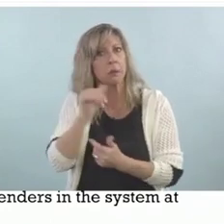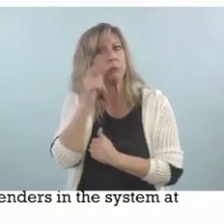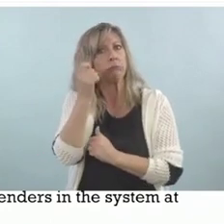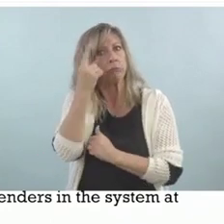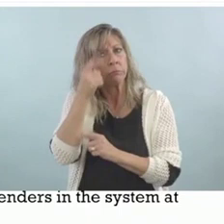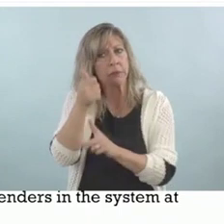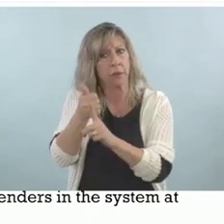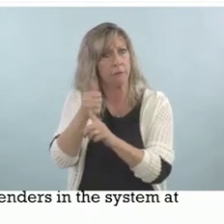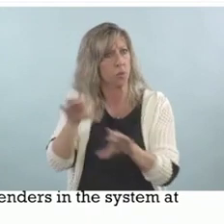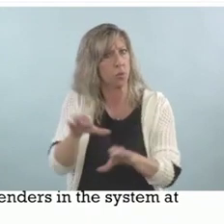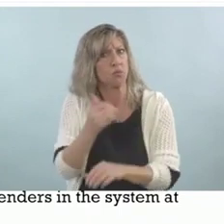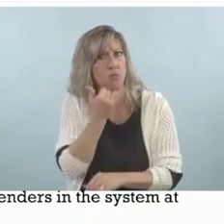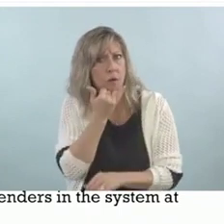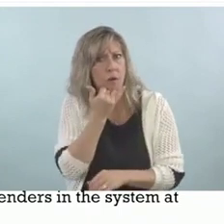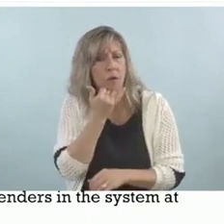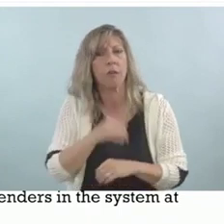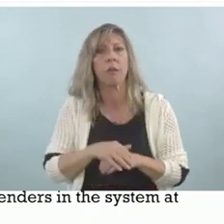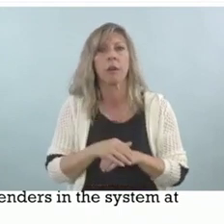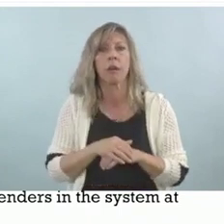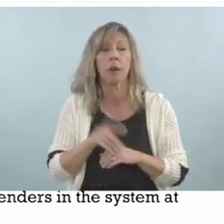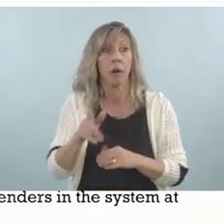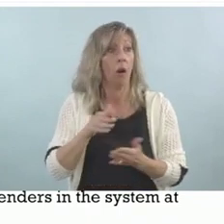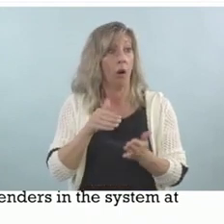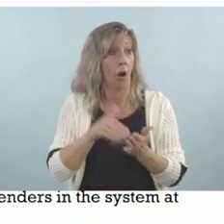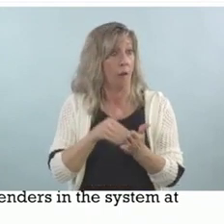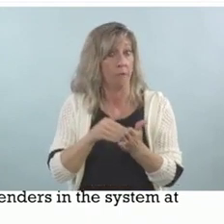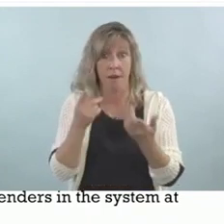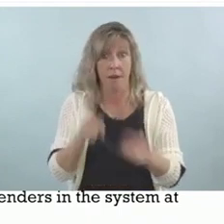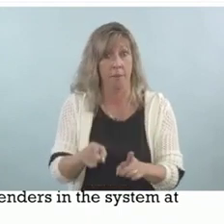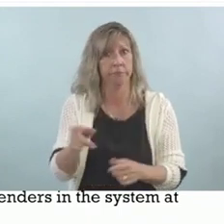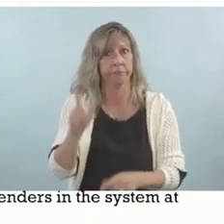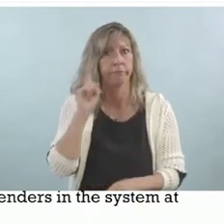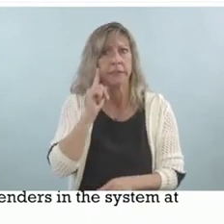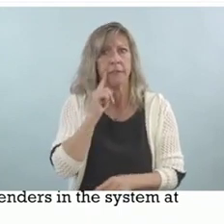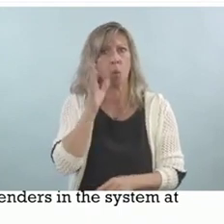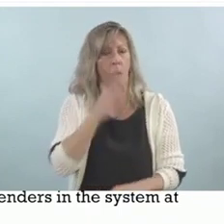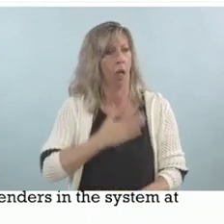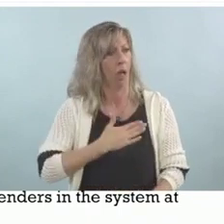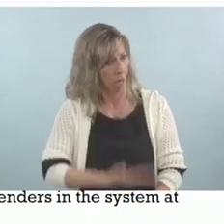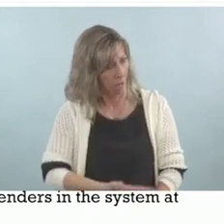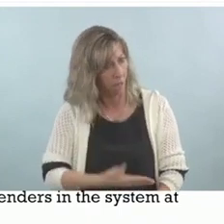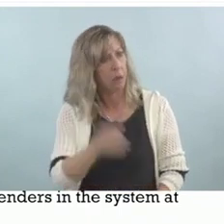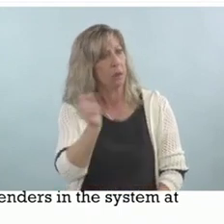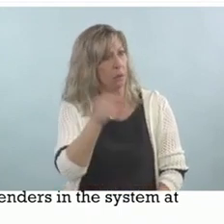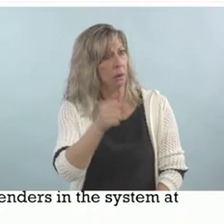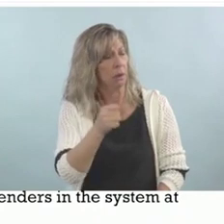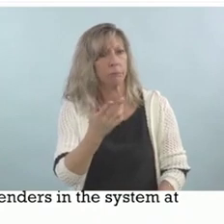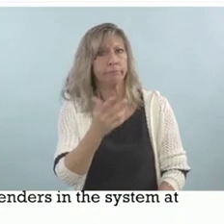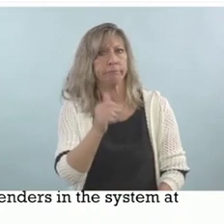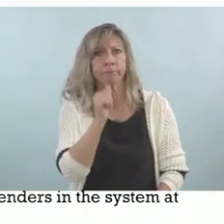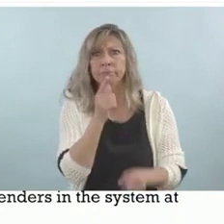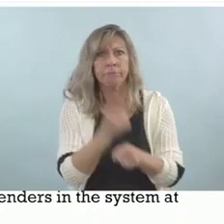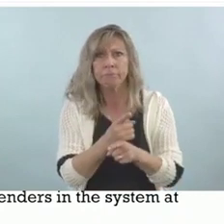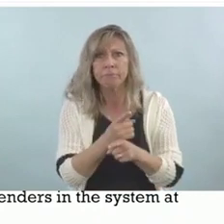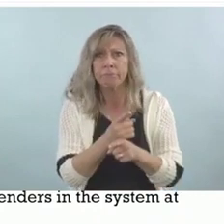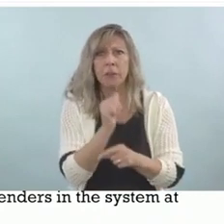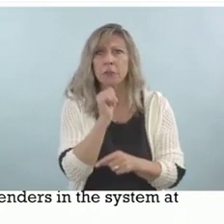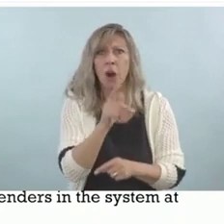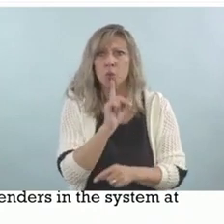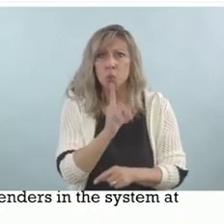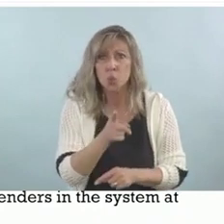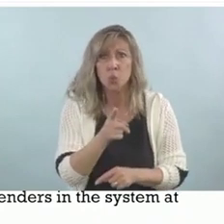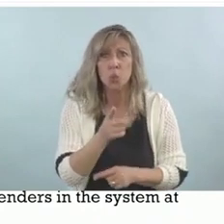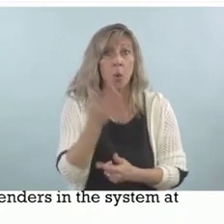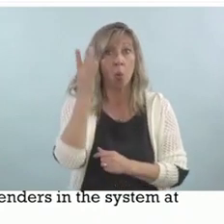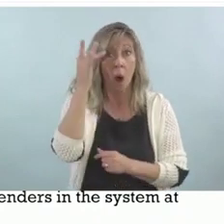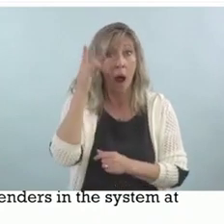And oftentimes they will admit to things that are inaccurate or untrue because of pressure from the